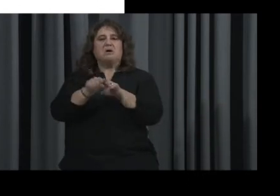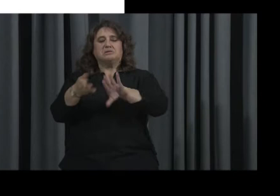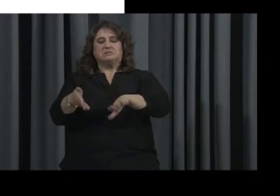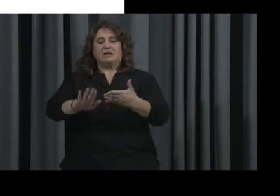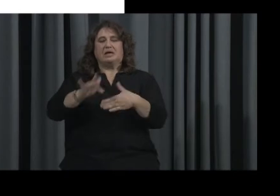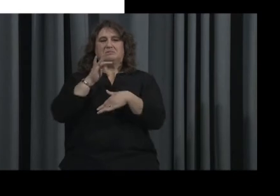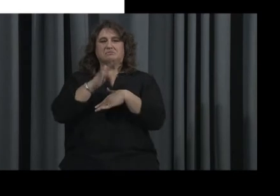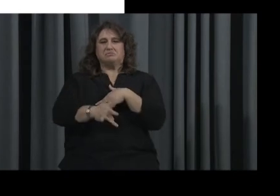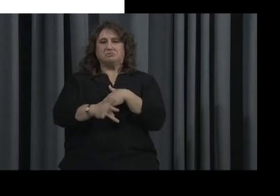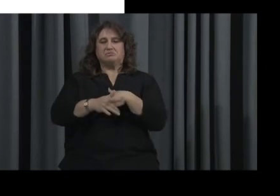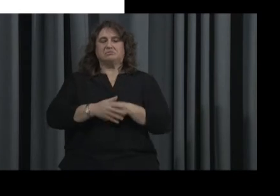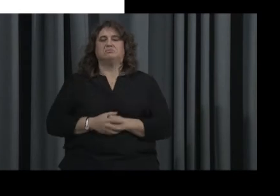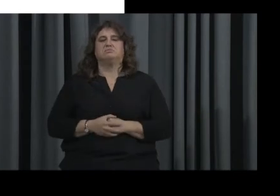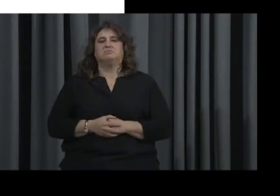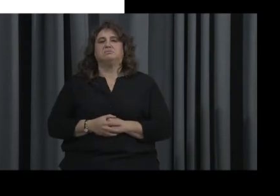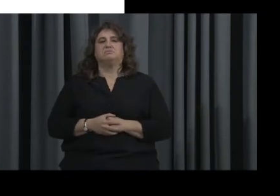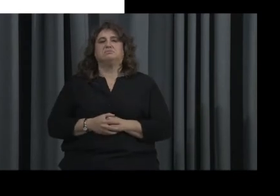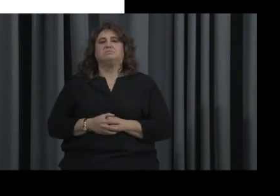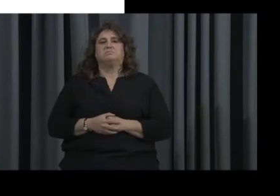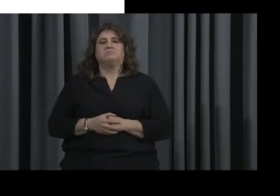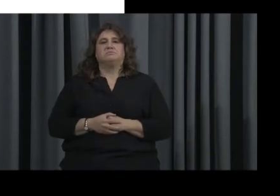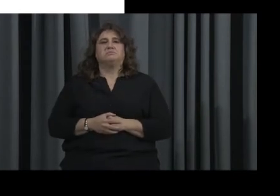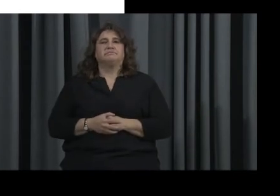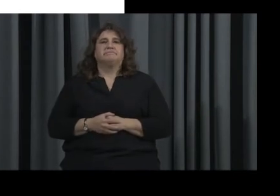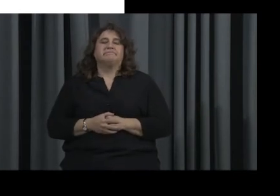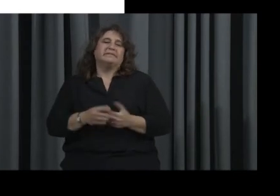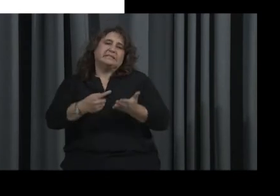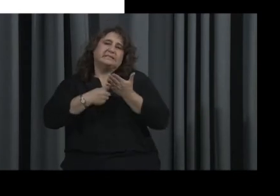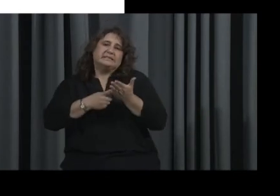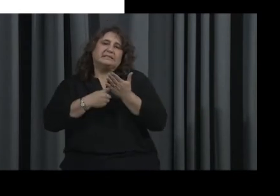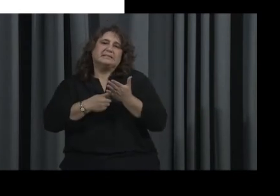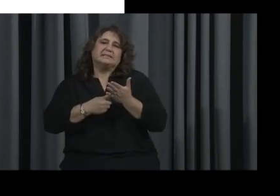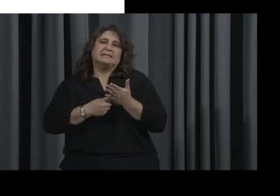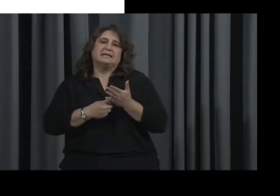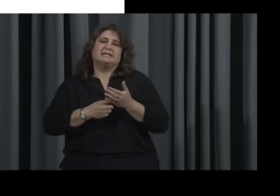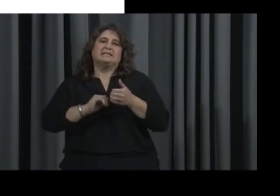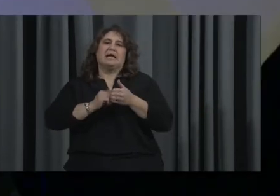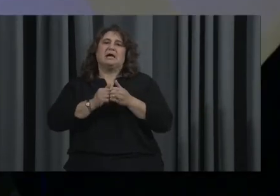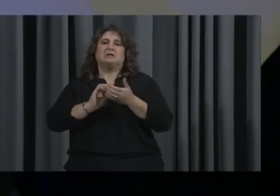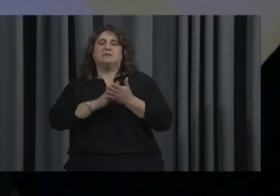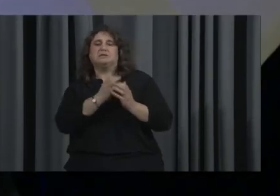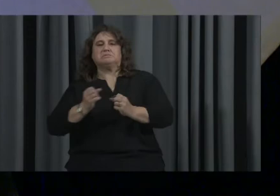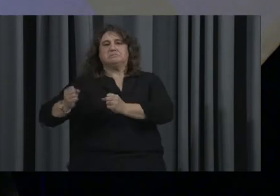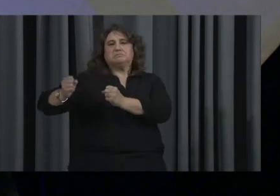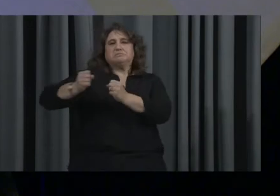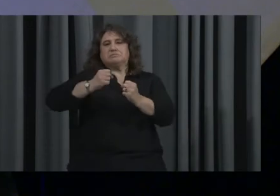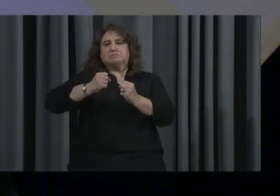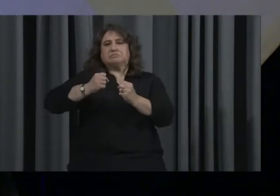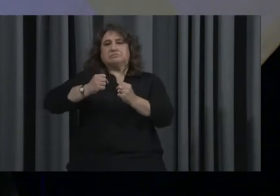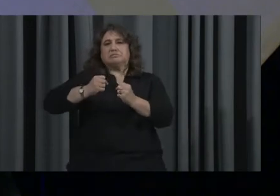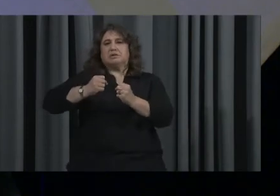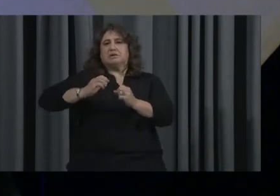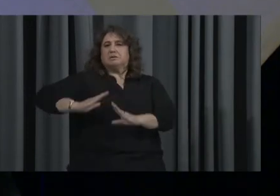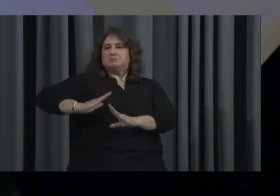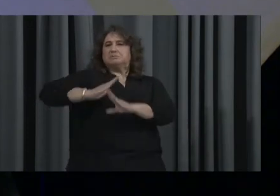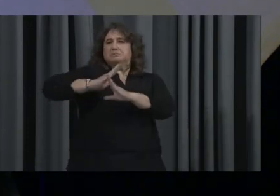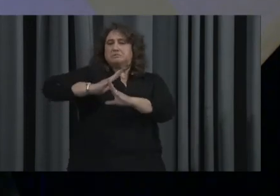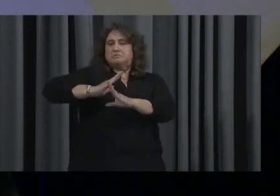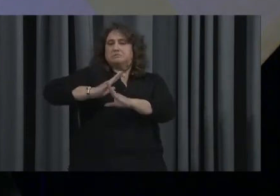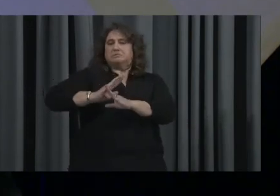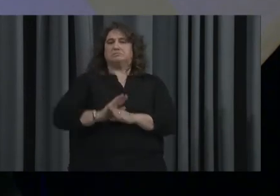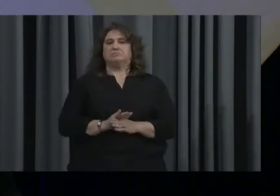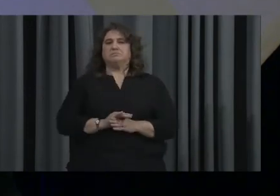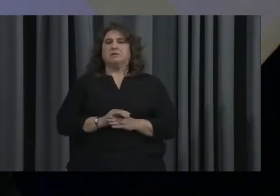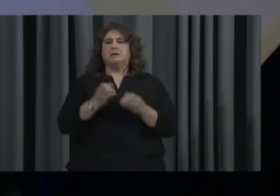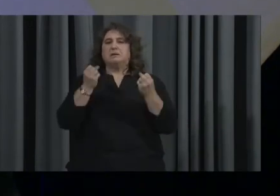So we explored, like, resiliency strategies, you know, to counter those risks because there's a lot of those out there, right?